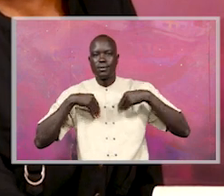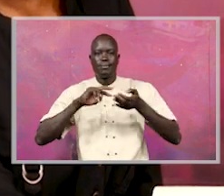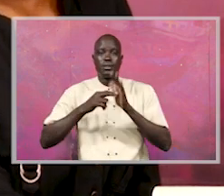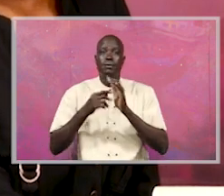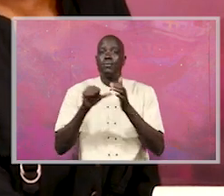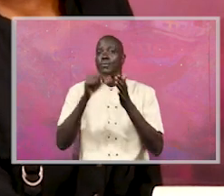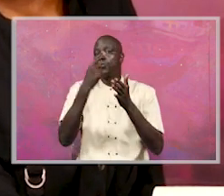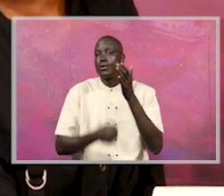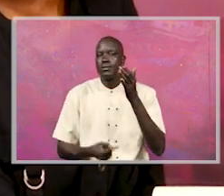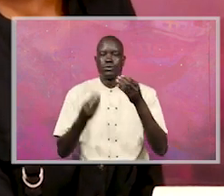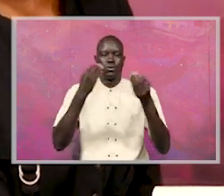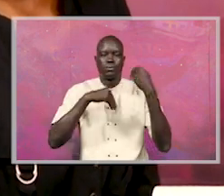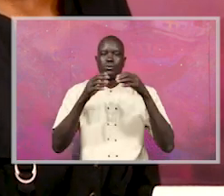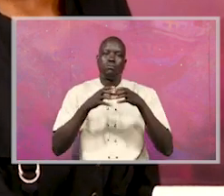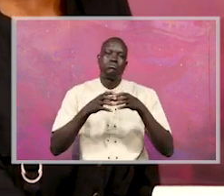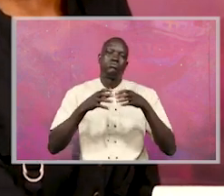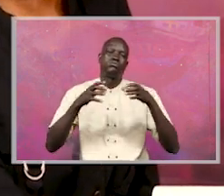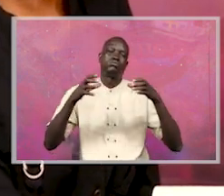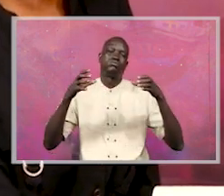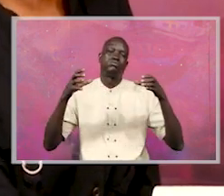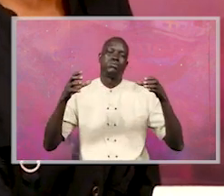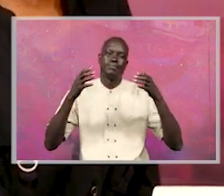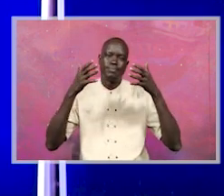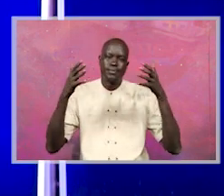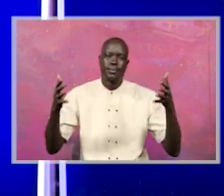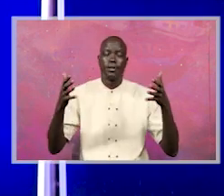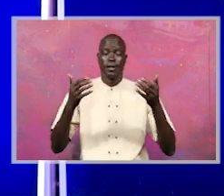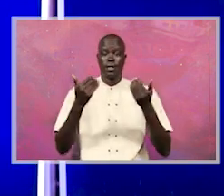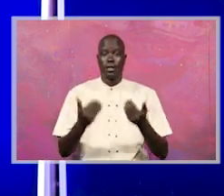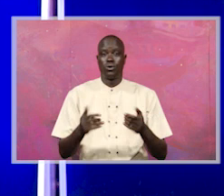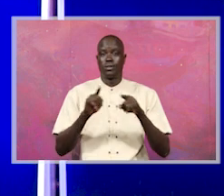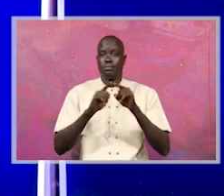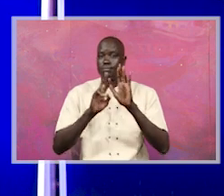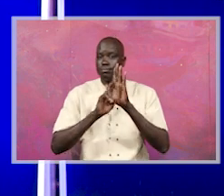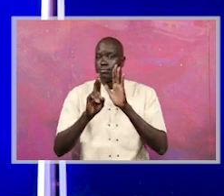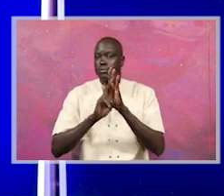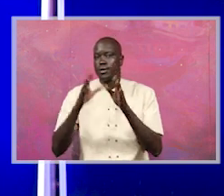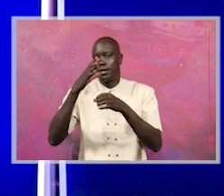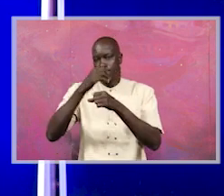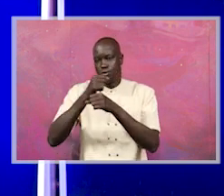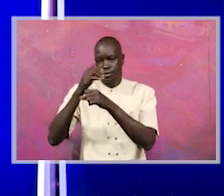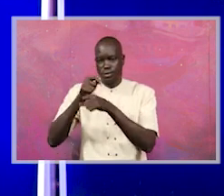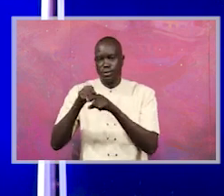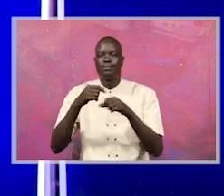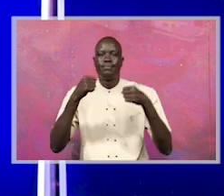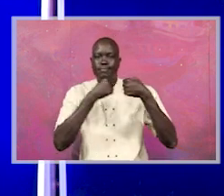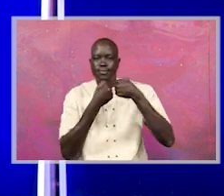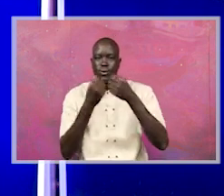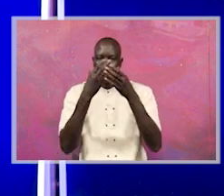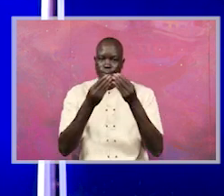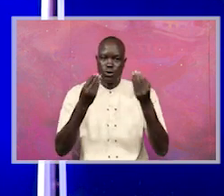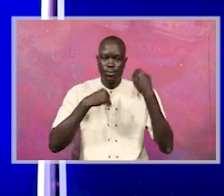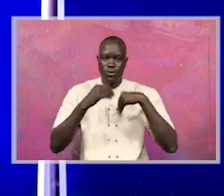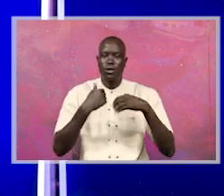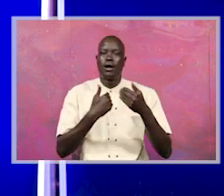the problem of corruption will arise. So, of course, as agencies which fight corruption, we all have a stake to play,